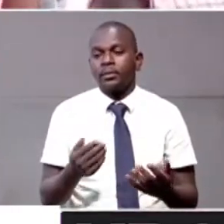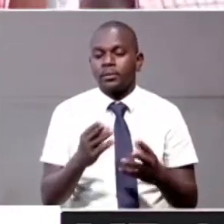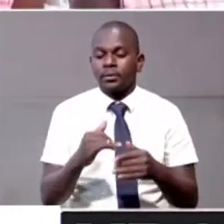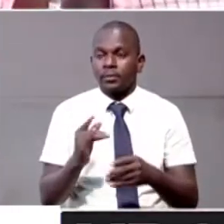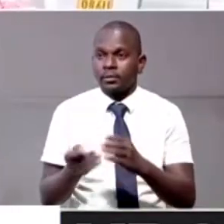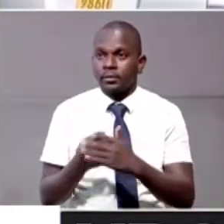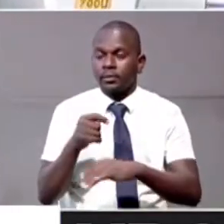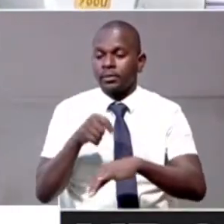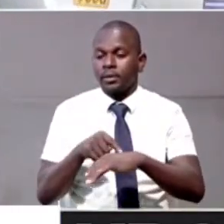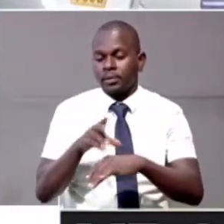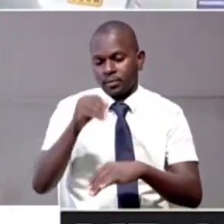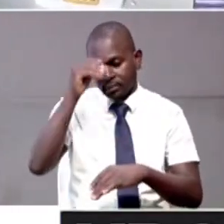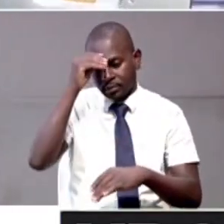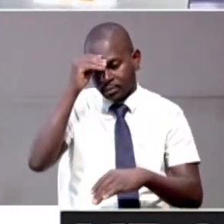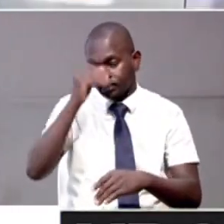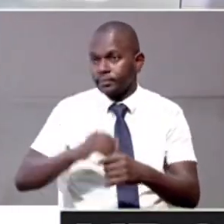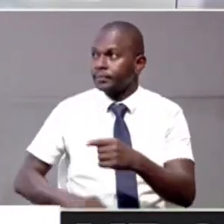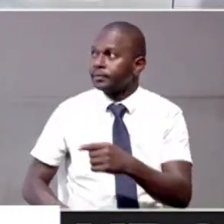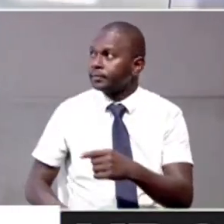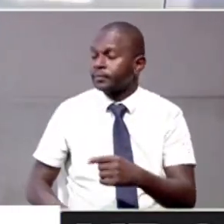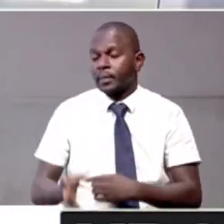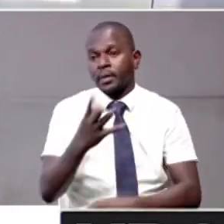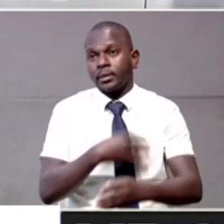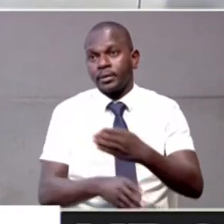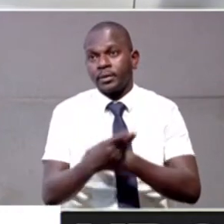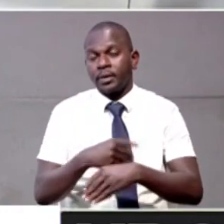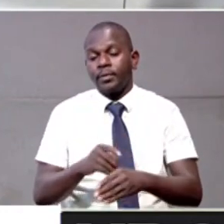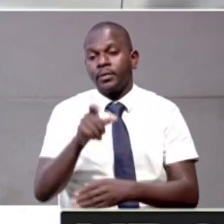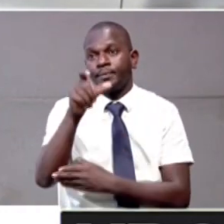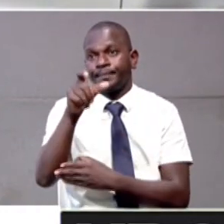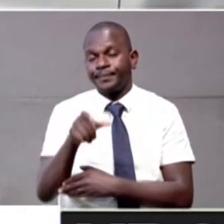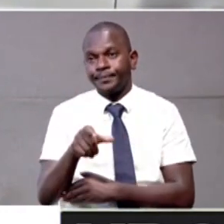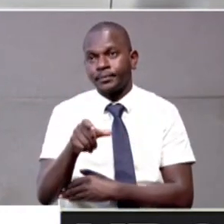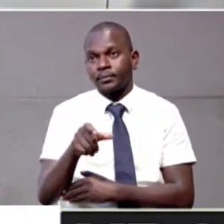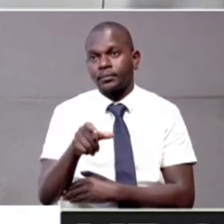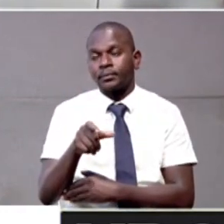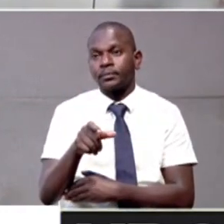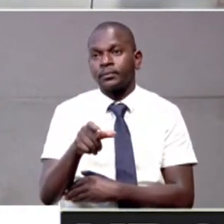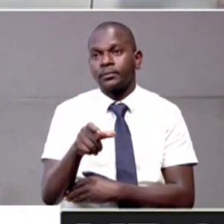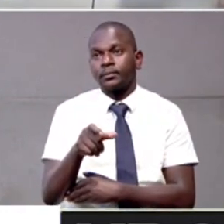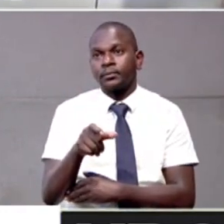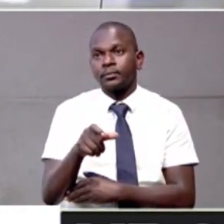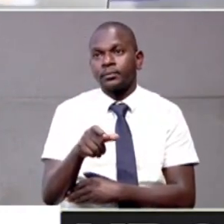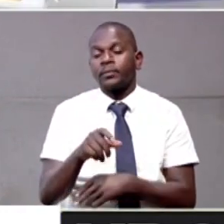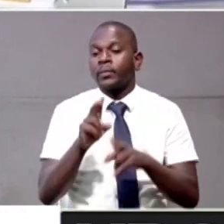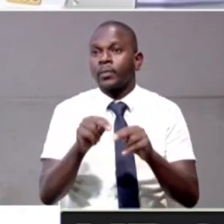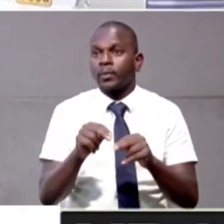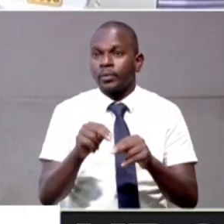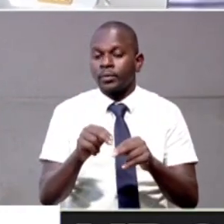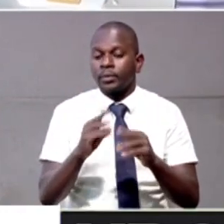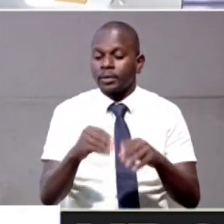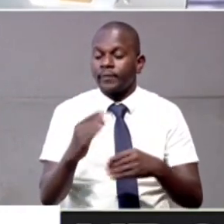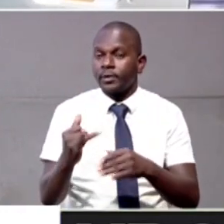time during learning. When a disabled person is not given the